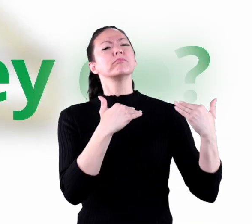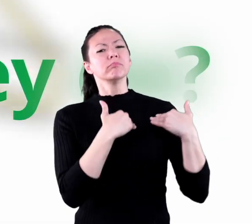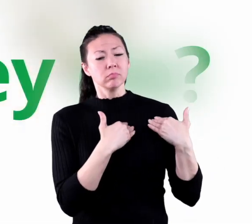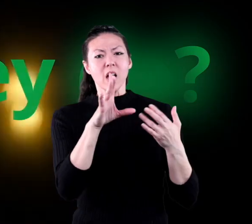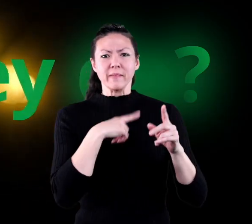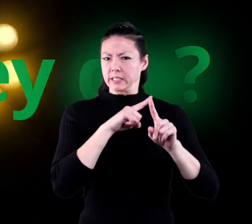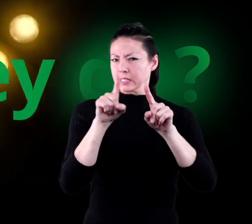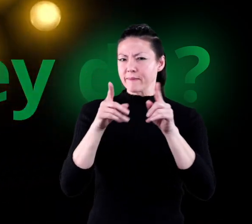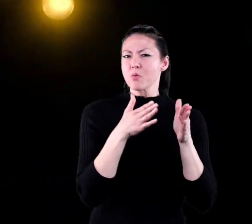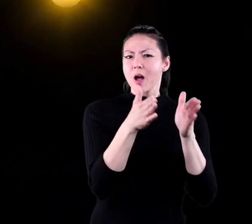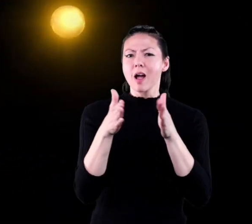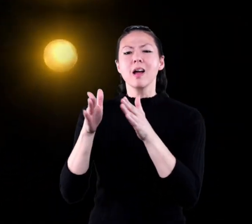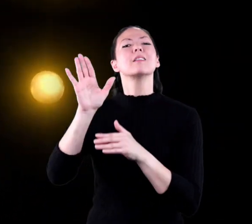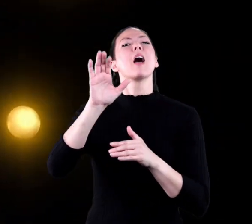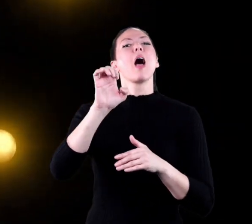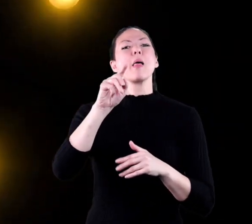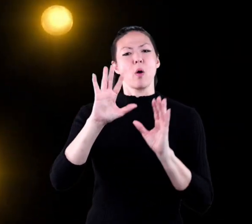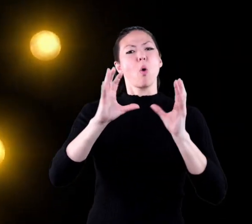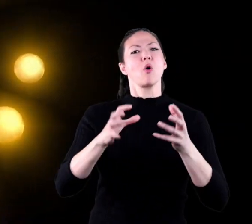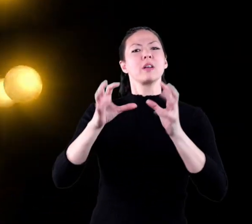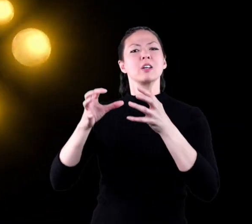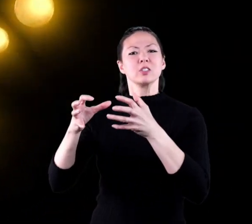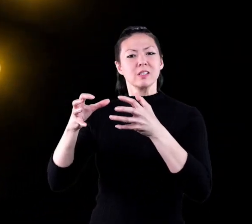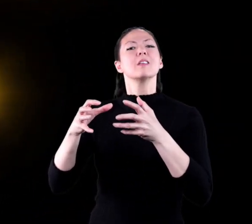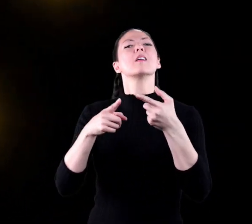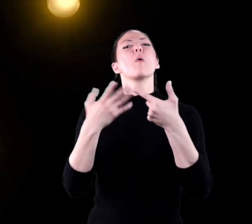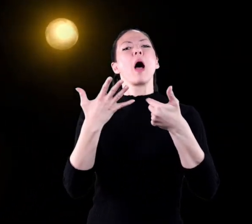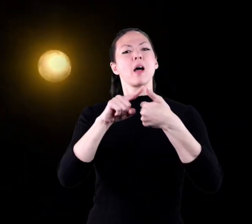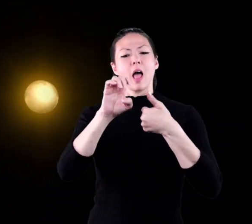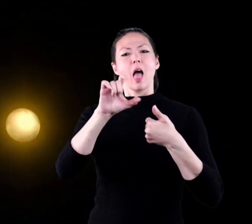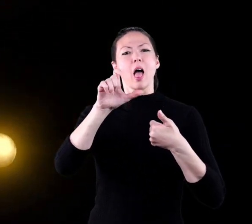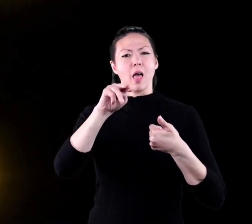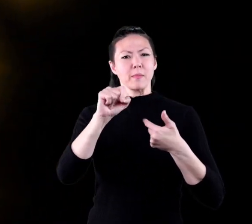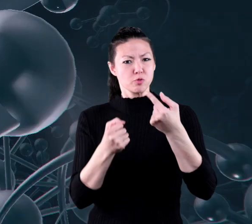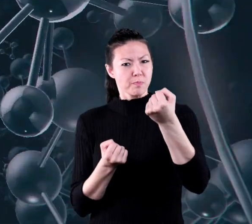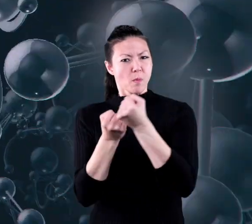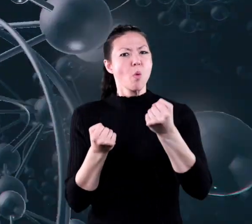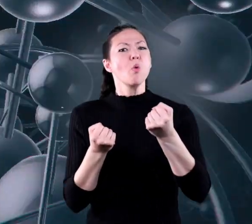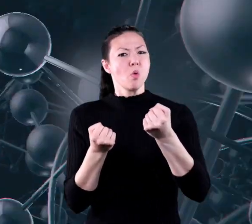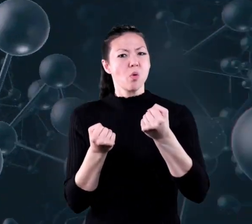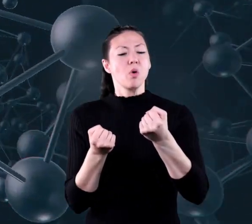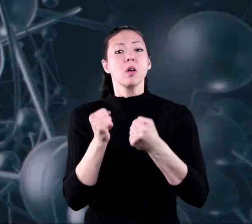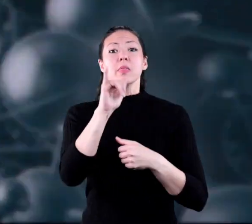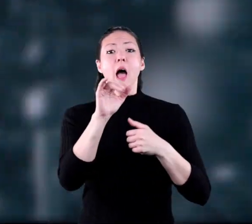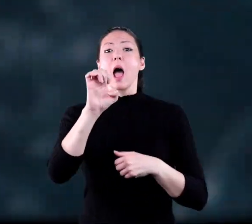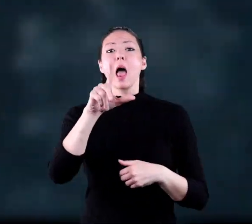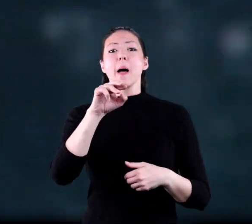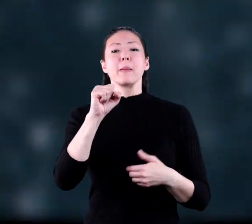The different ways that atoms are organized determines what they are, or what elements they make up.